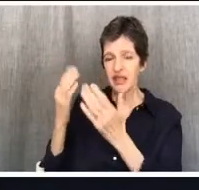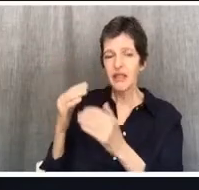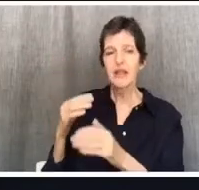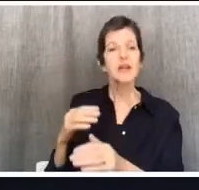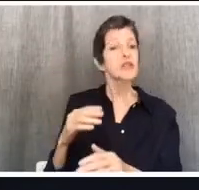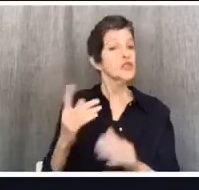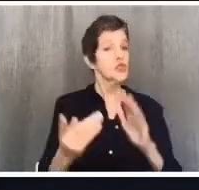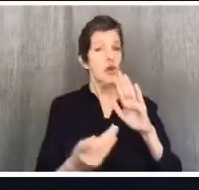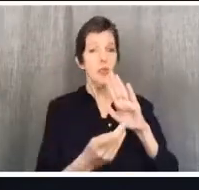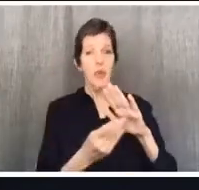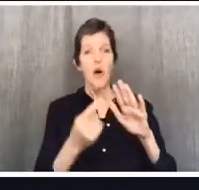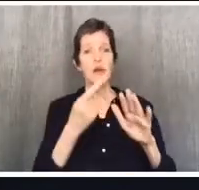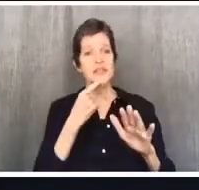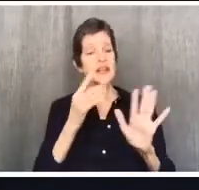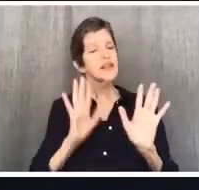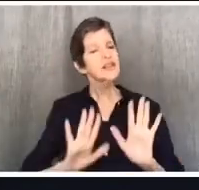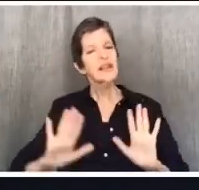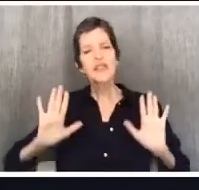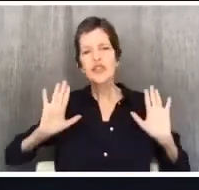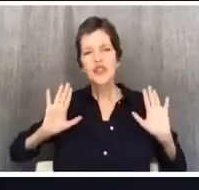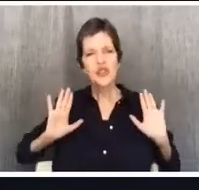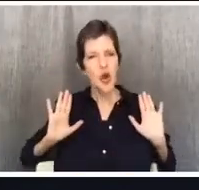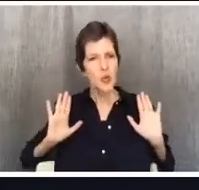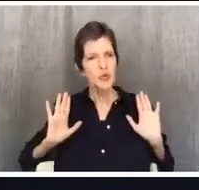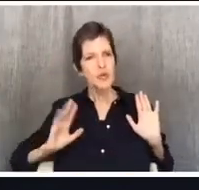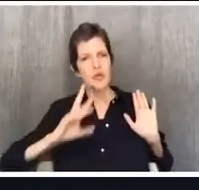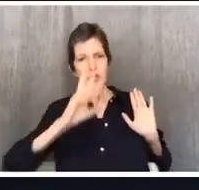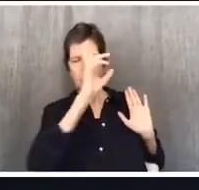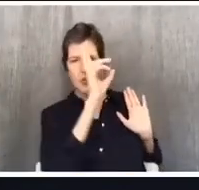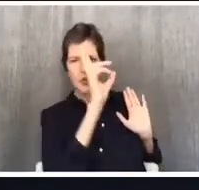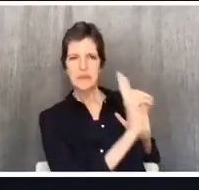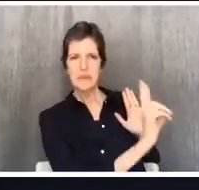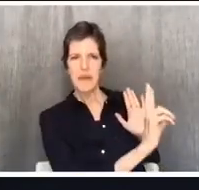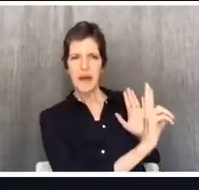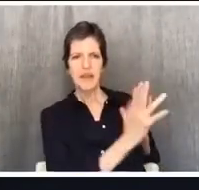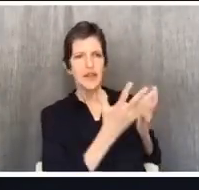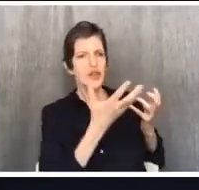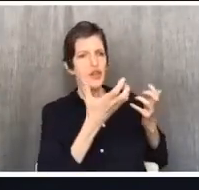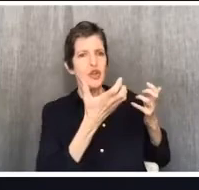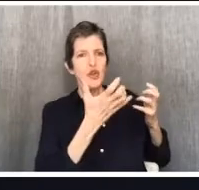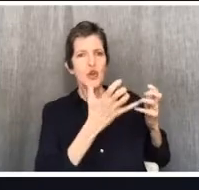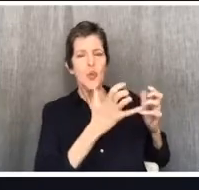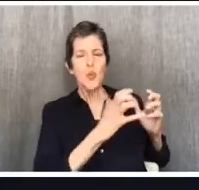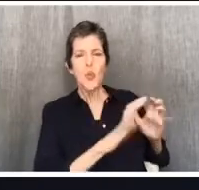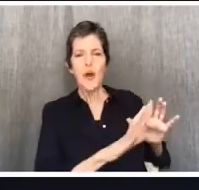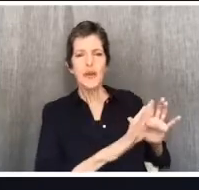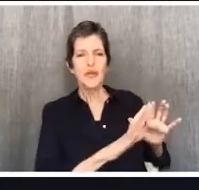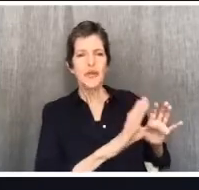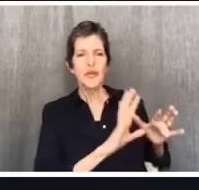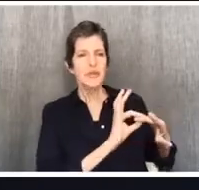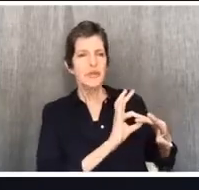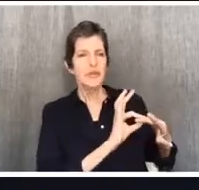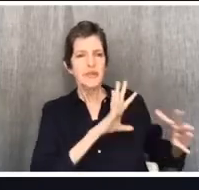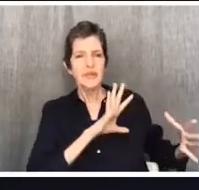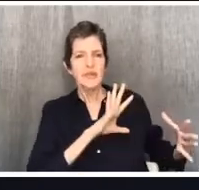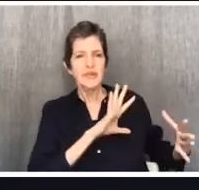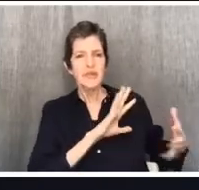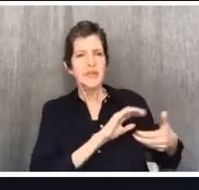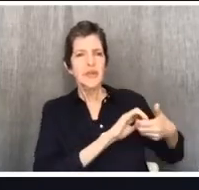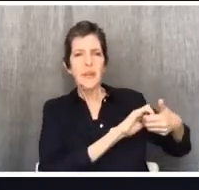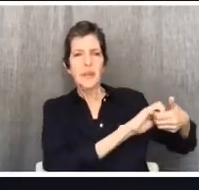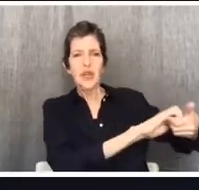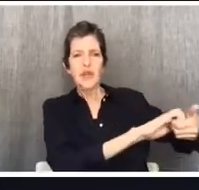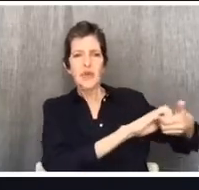liberty to eat this meat for the sake of this brother who might be offended. He's saying, why cause disunity? Give it up. The meat's not worth it.